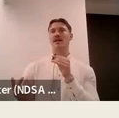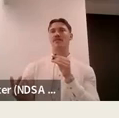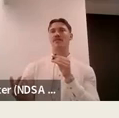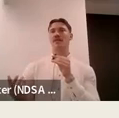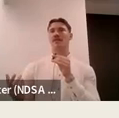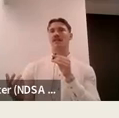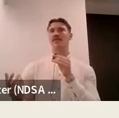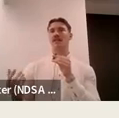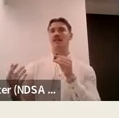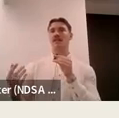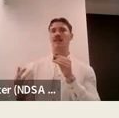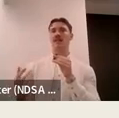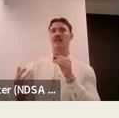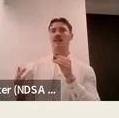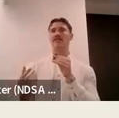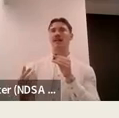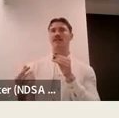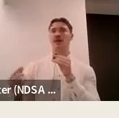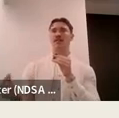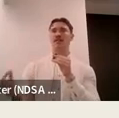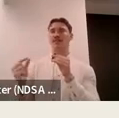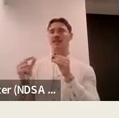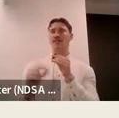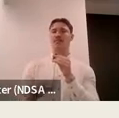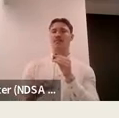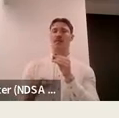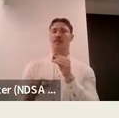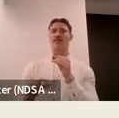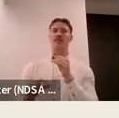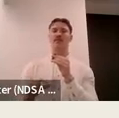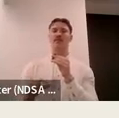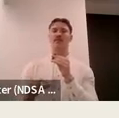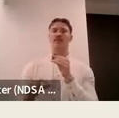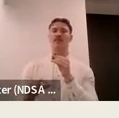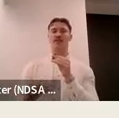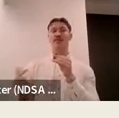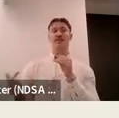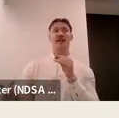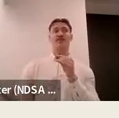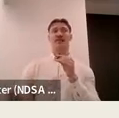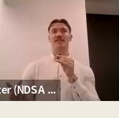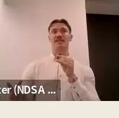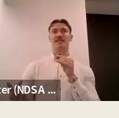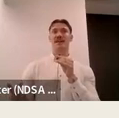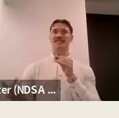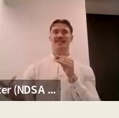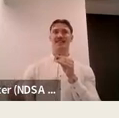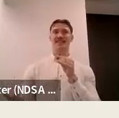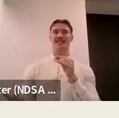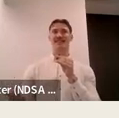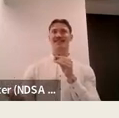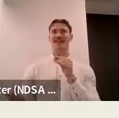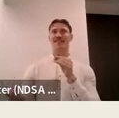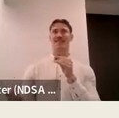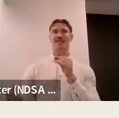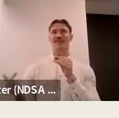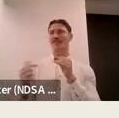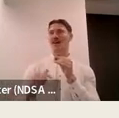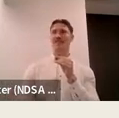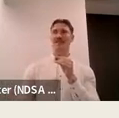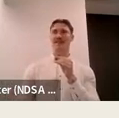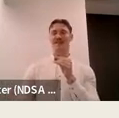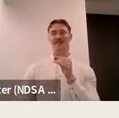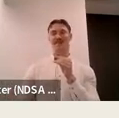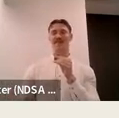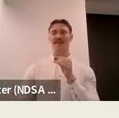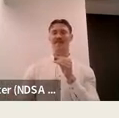our teachers um then we can overcome that burden that's being put on individuals but to have weaknesses as it's naturally going to um